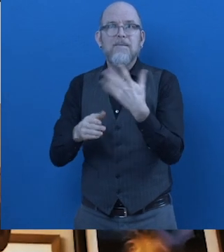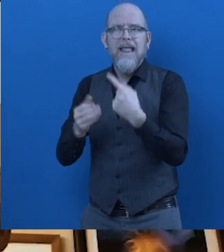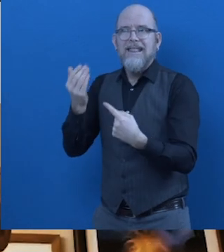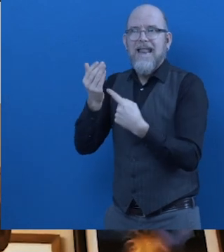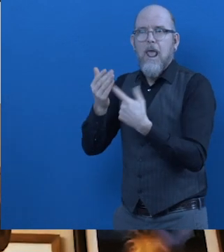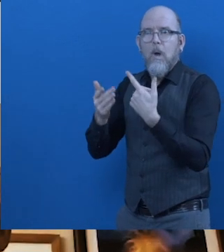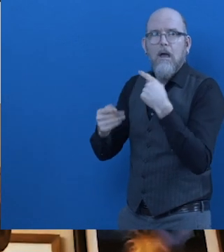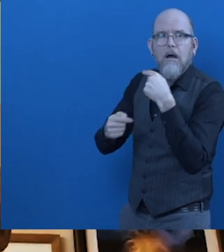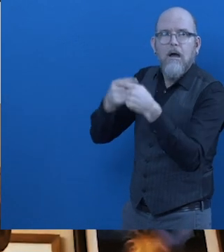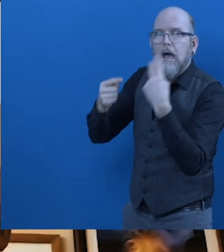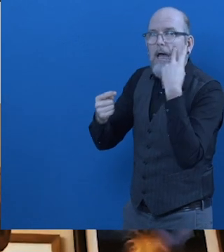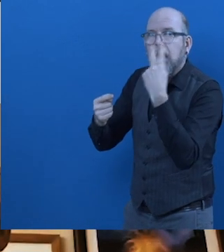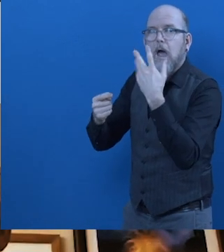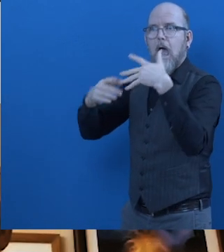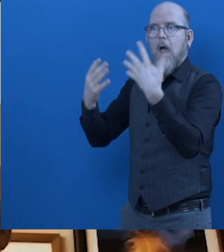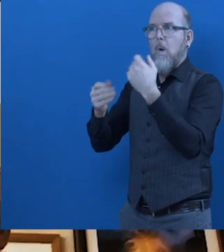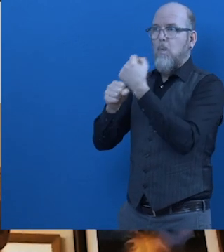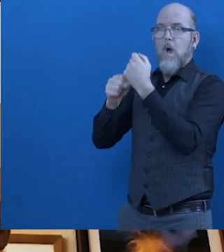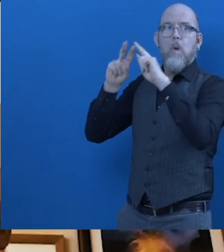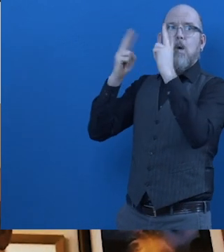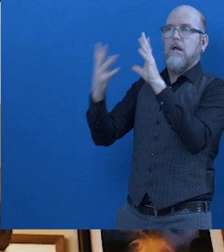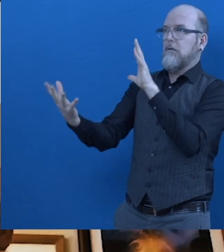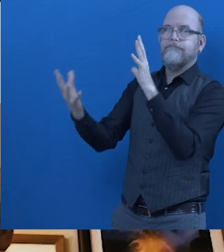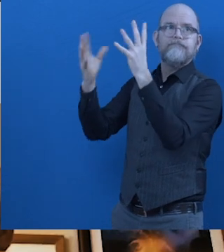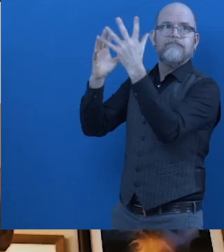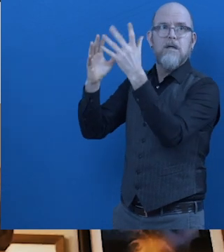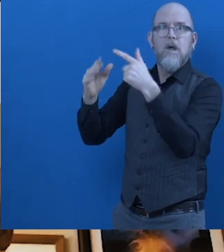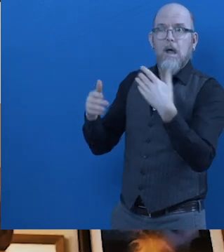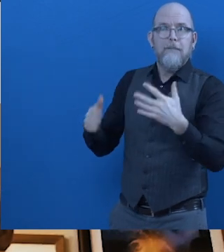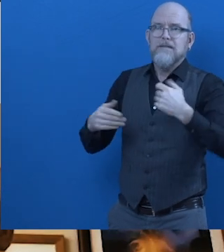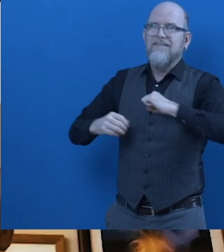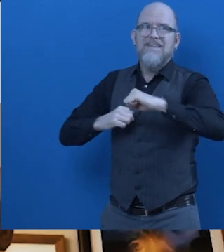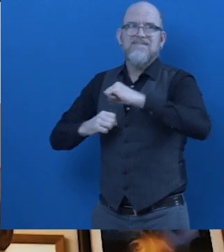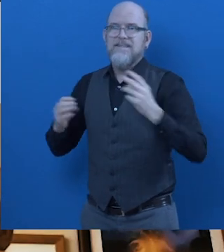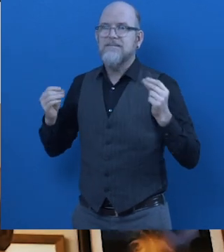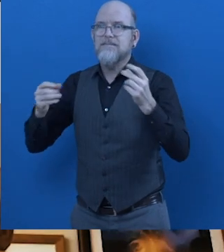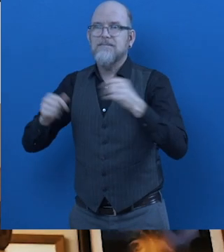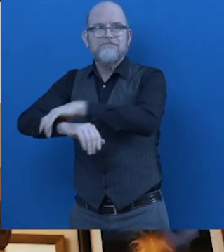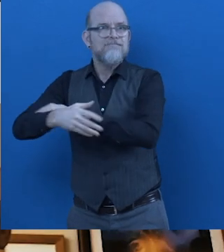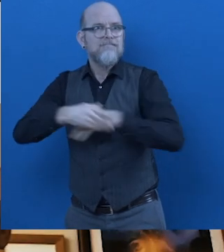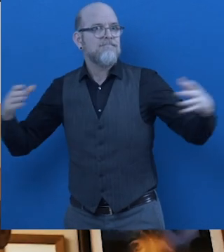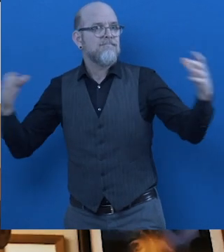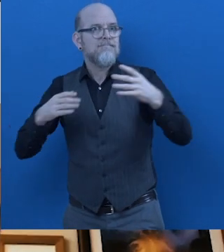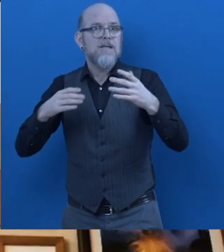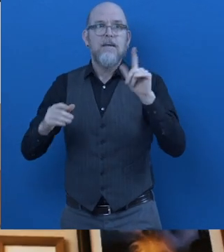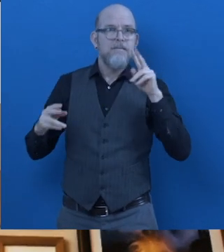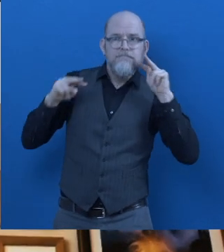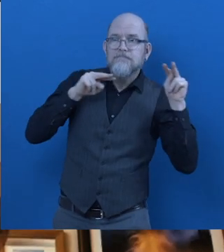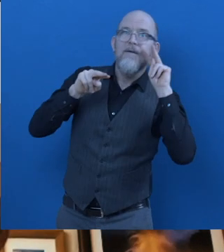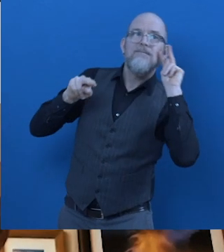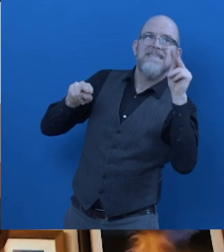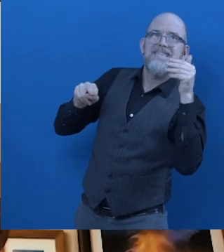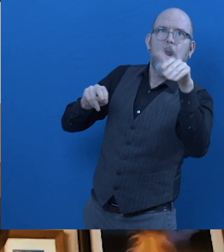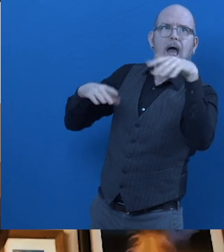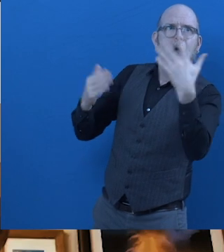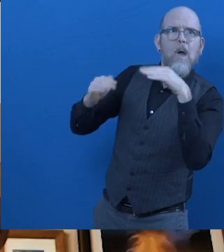are quickly making their way into workplaces. This urgency is why we are working with different initiatives who share a common vision. We